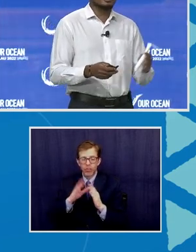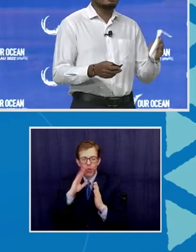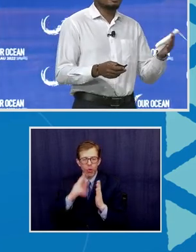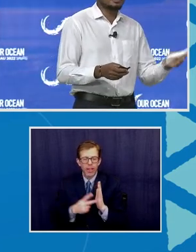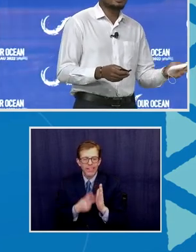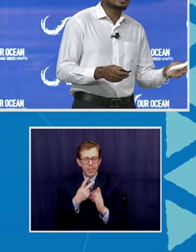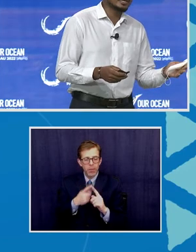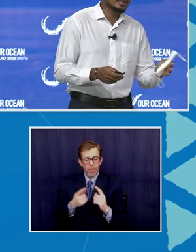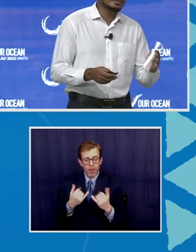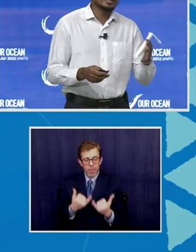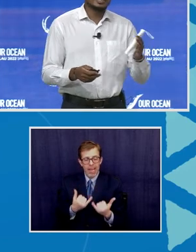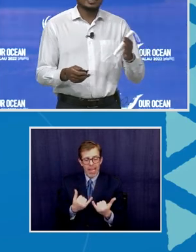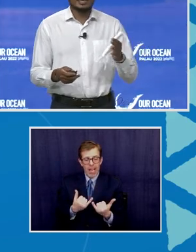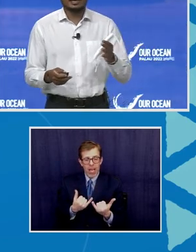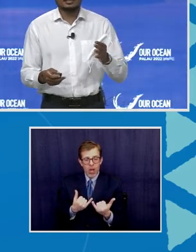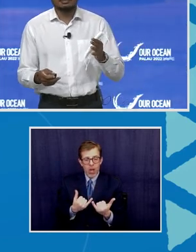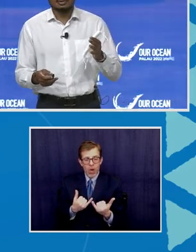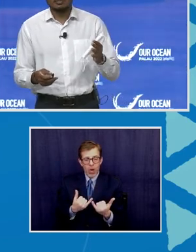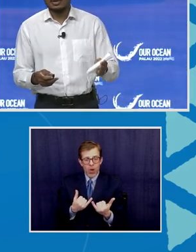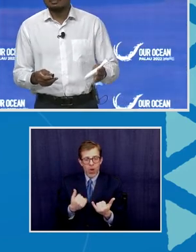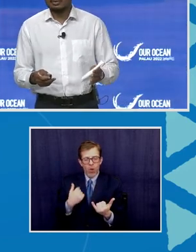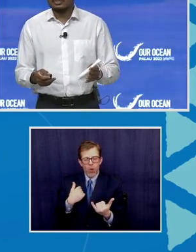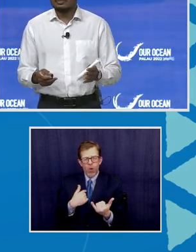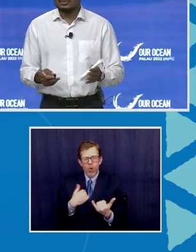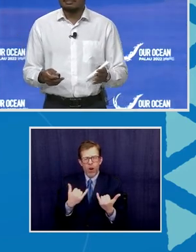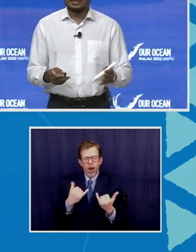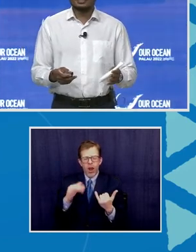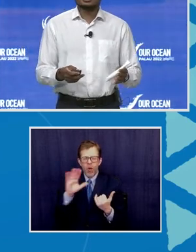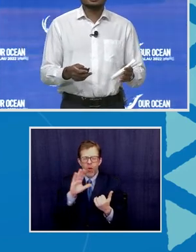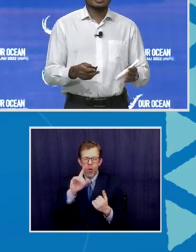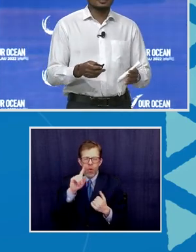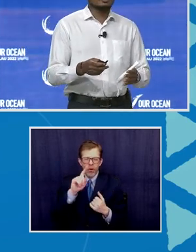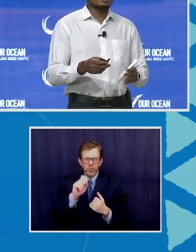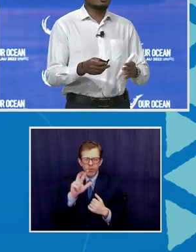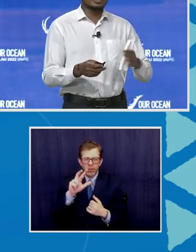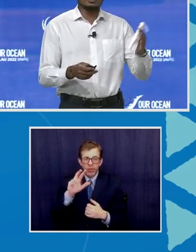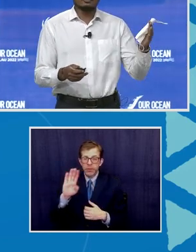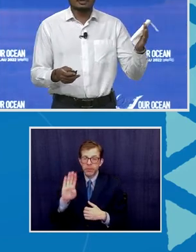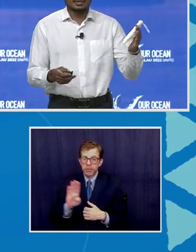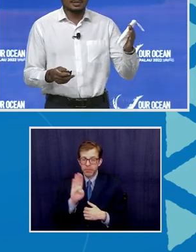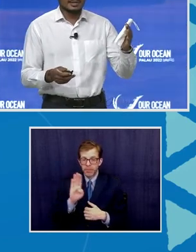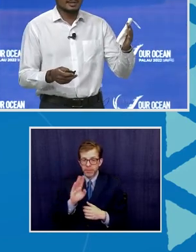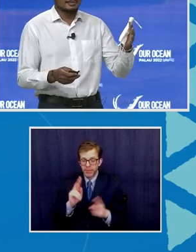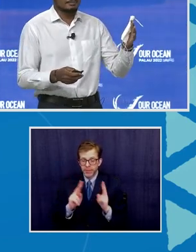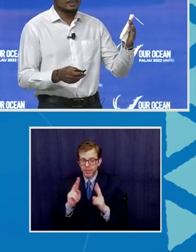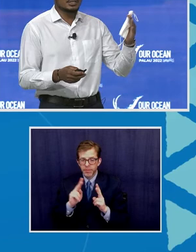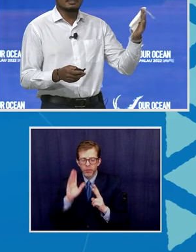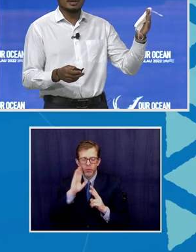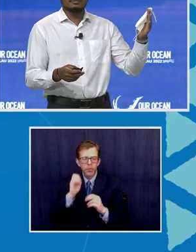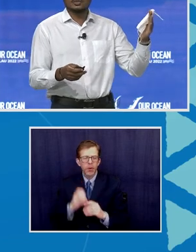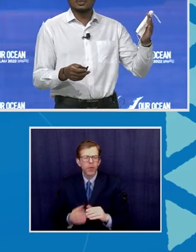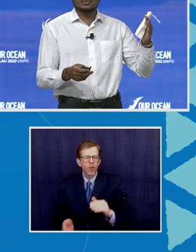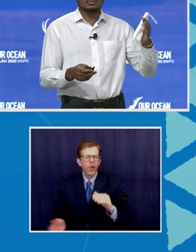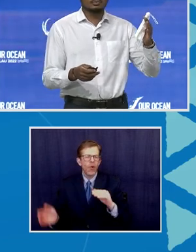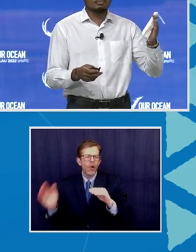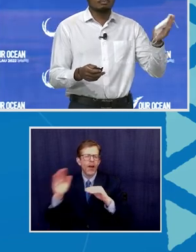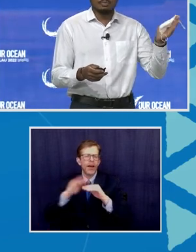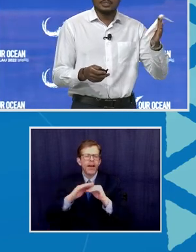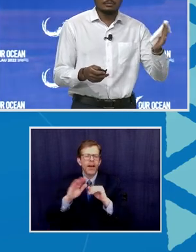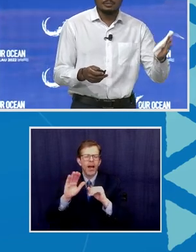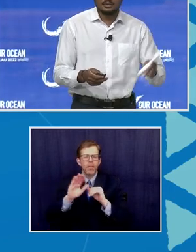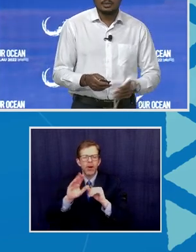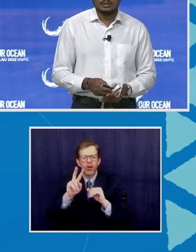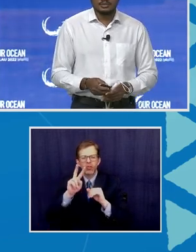is now. We're standing at about 1.3 billion. It would be way over just above 2